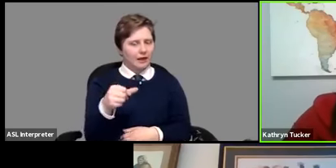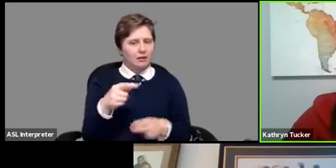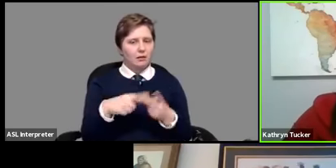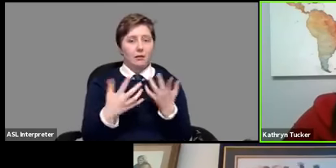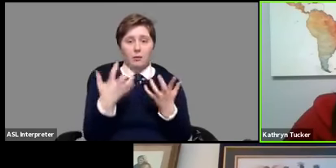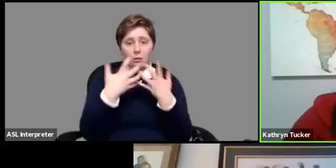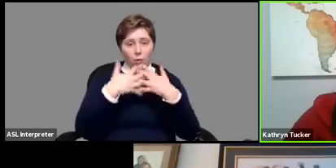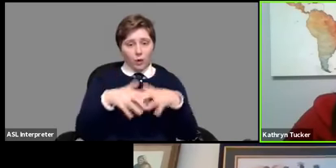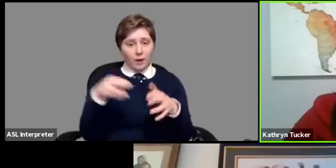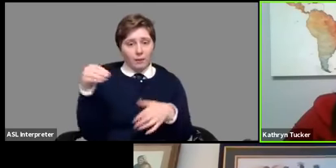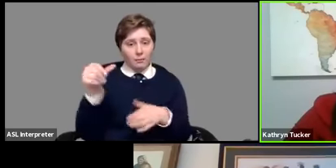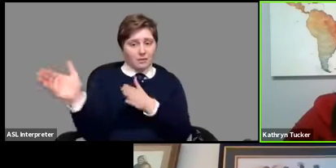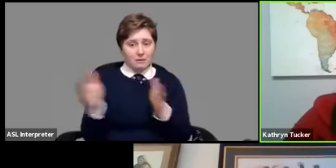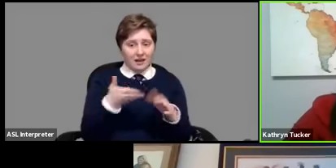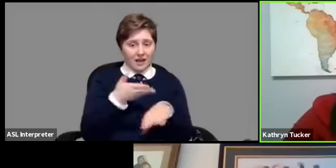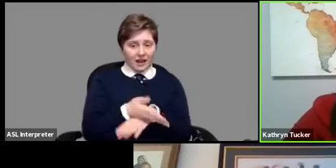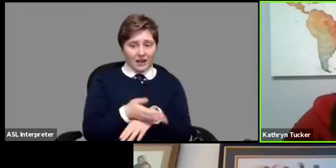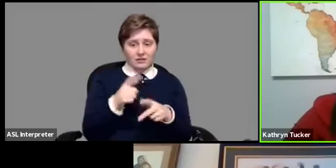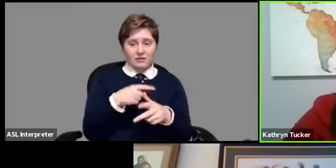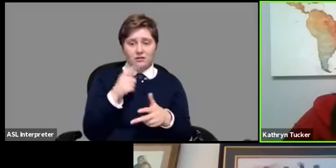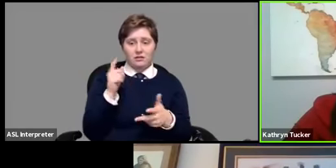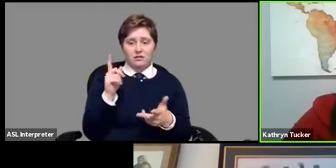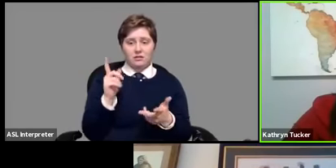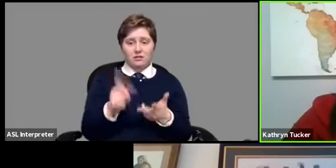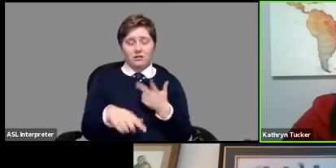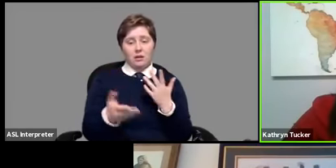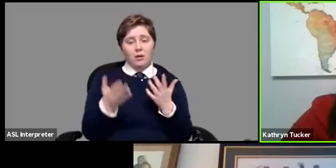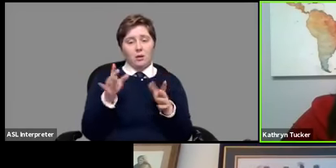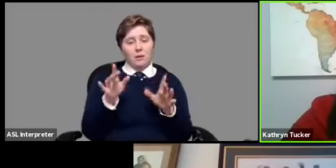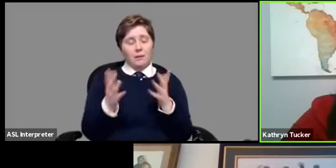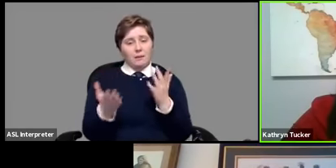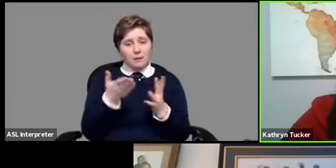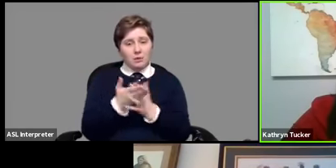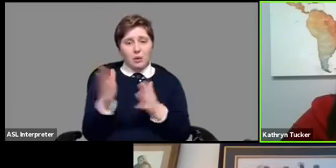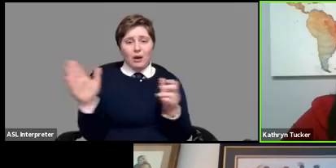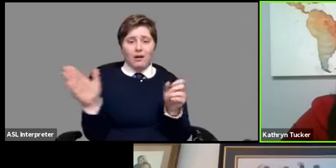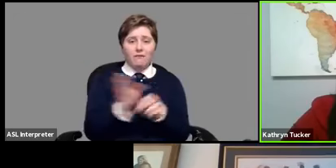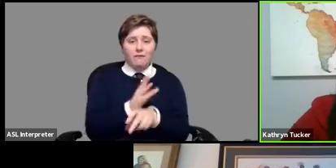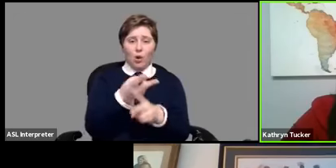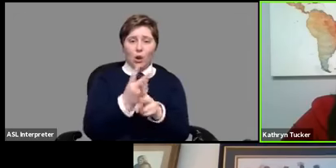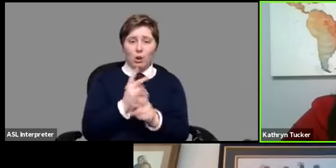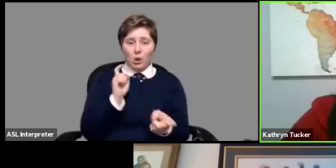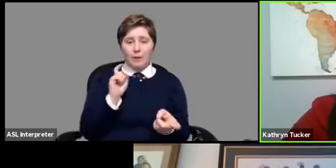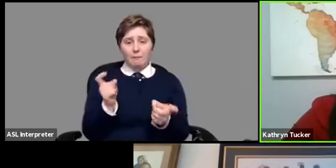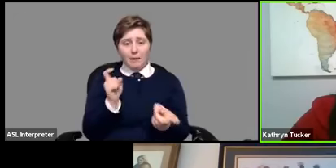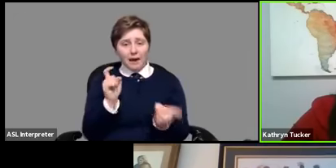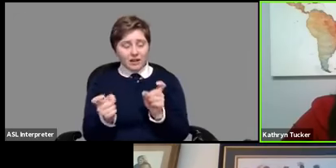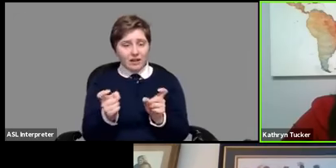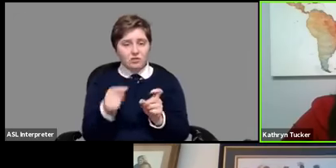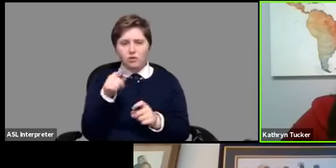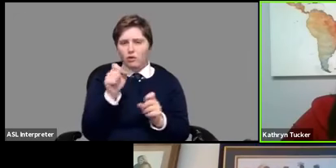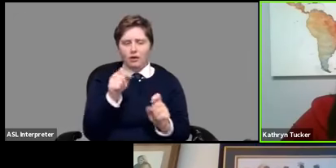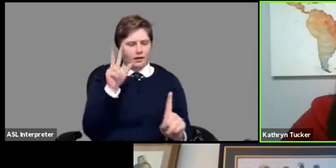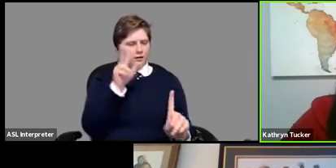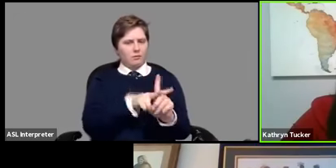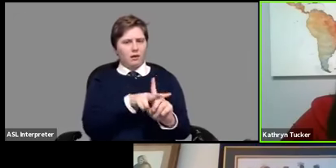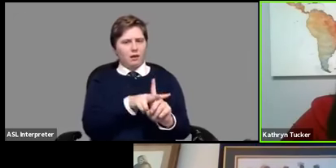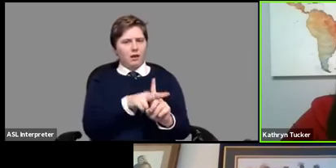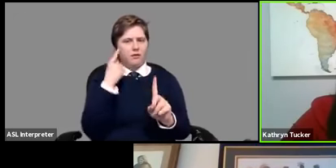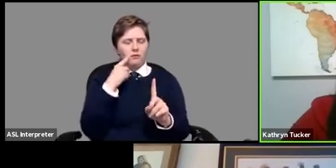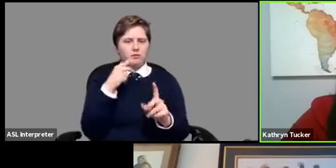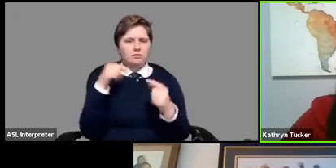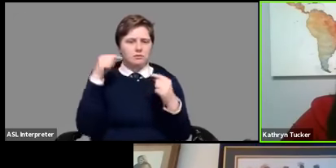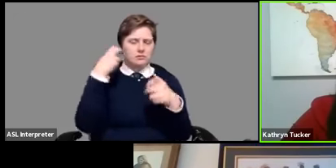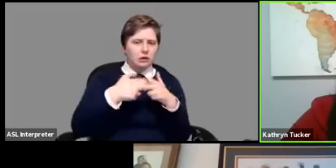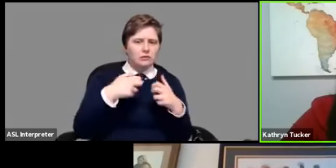work out a payment plan afterwards or you can actually go through a full loan modification which means you can submit an application for hardship